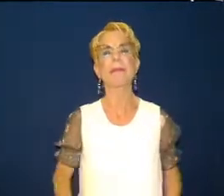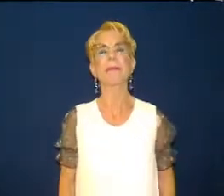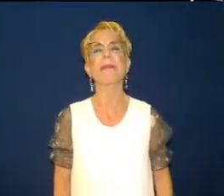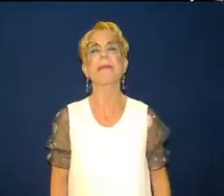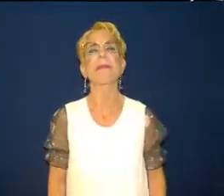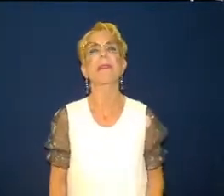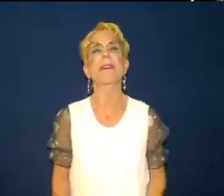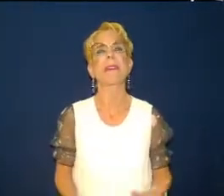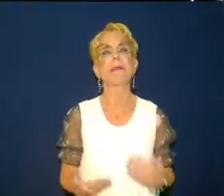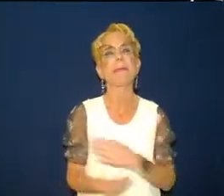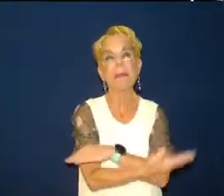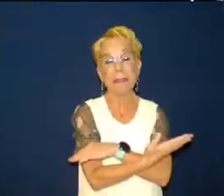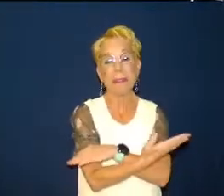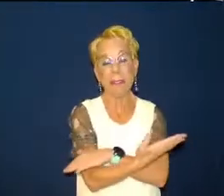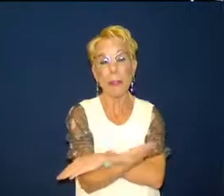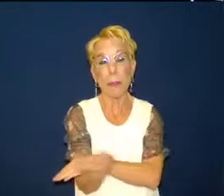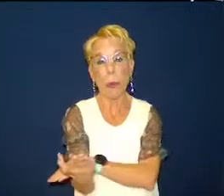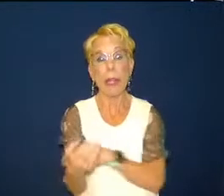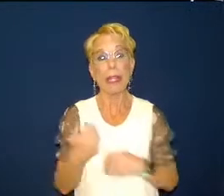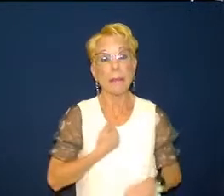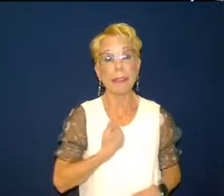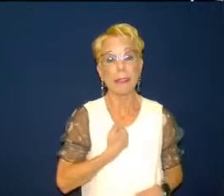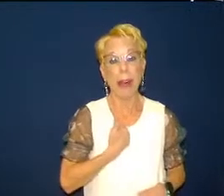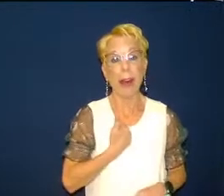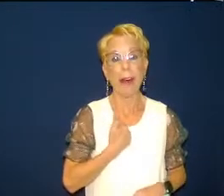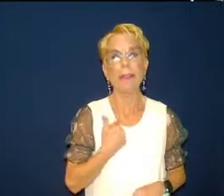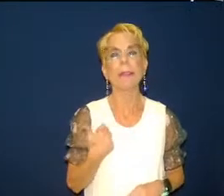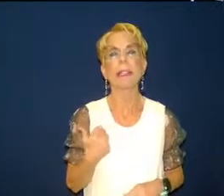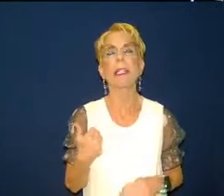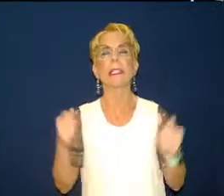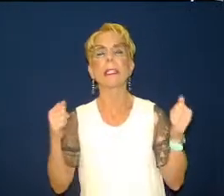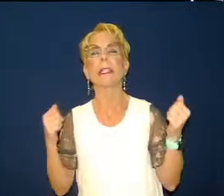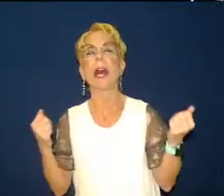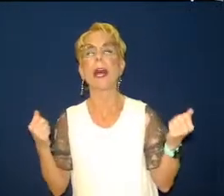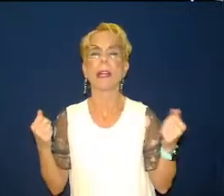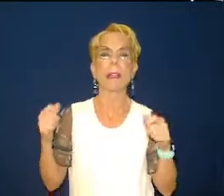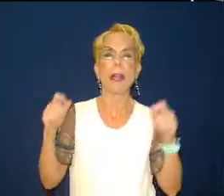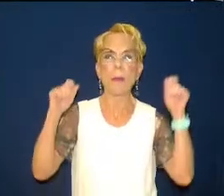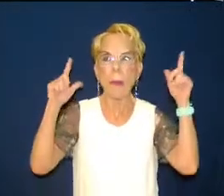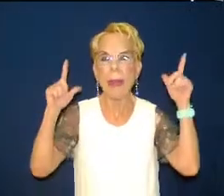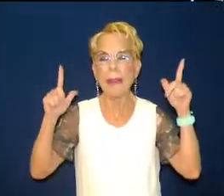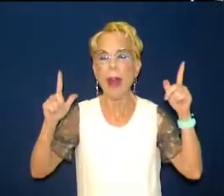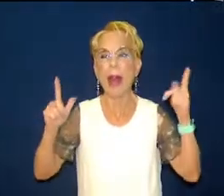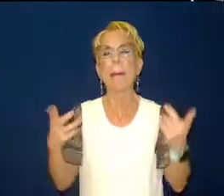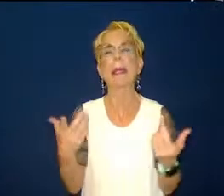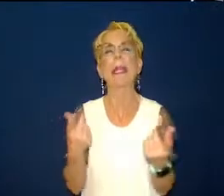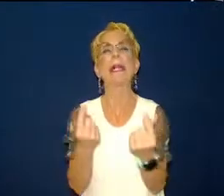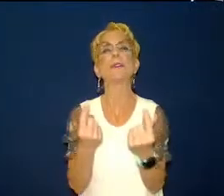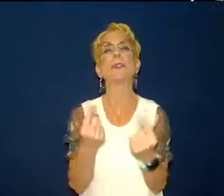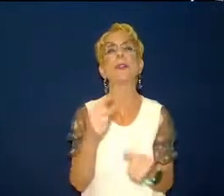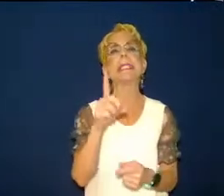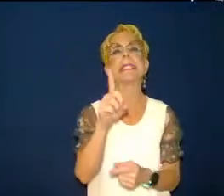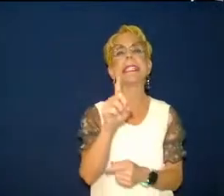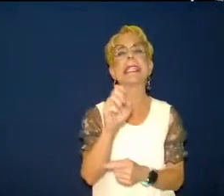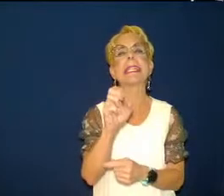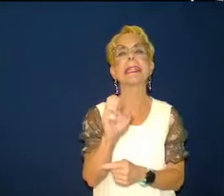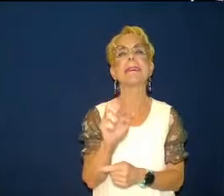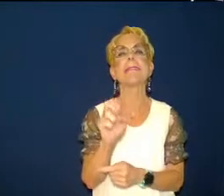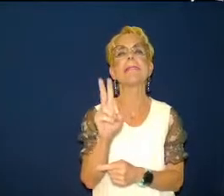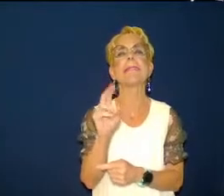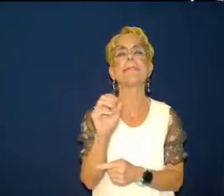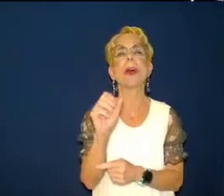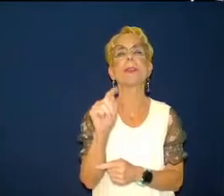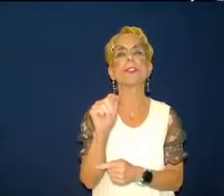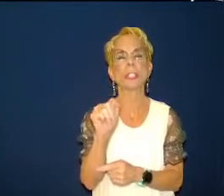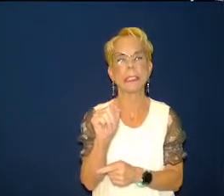you version app and and um yeah on june the 13th the devotion started out by saying this your nation can be